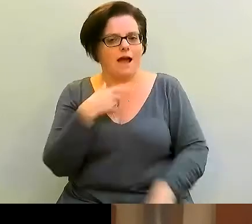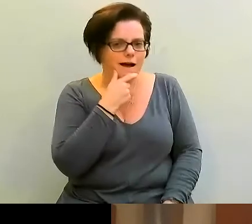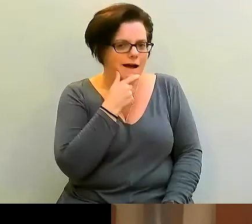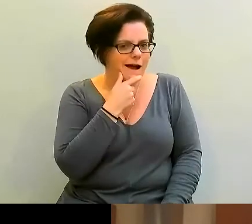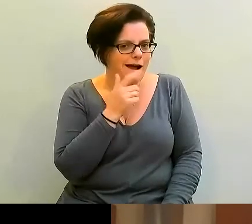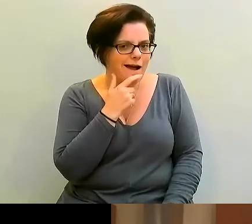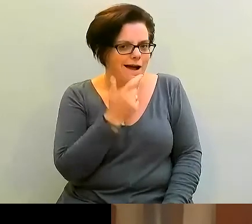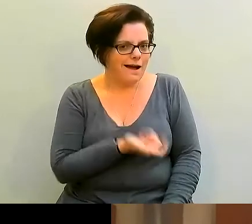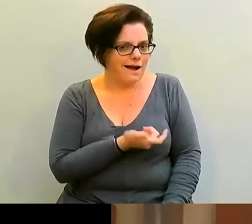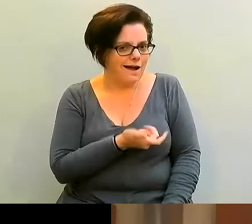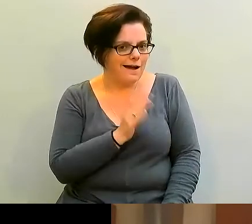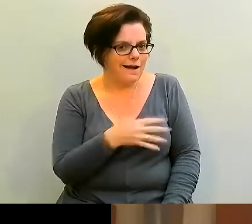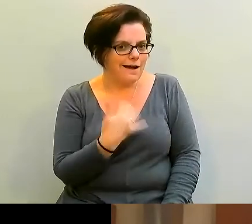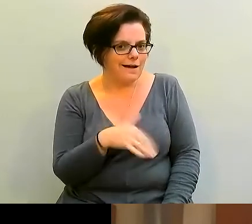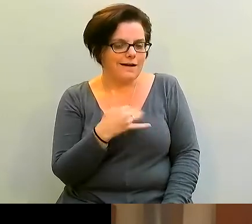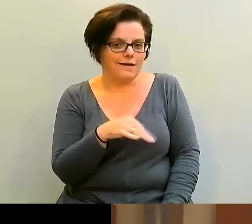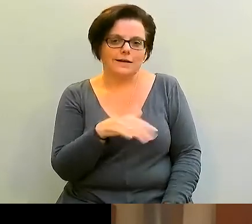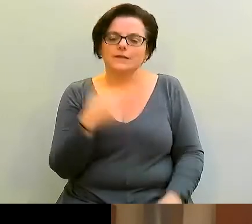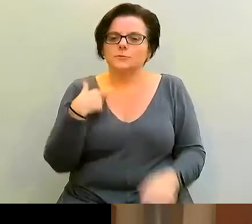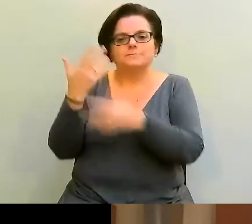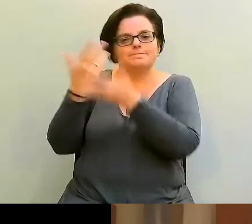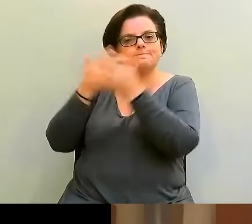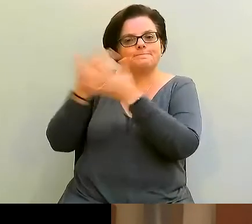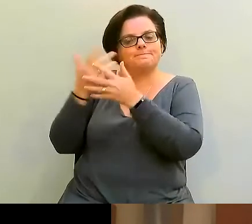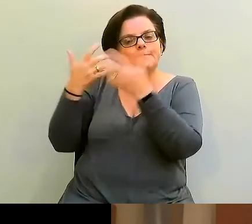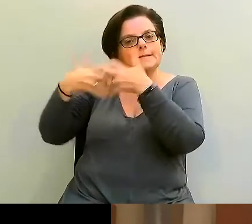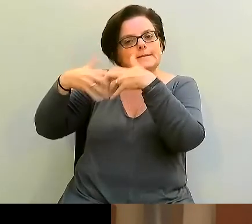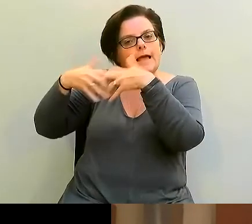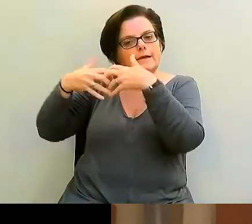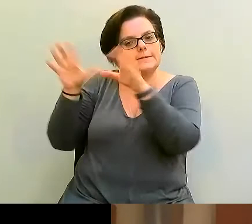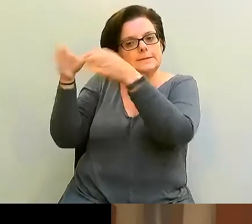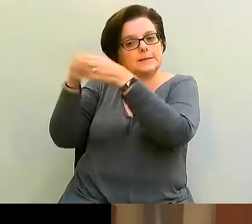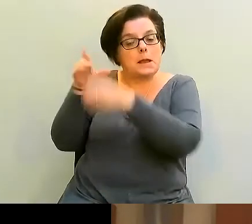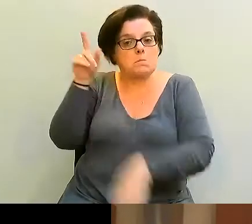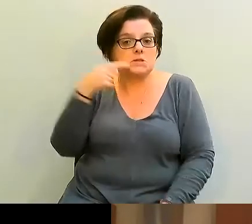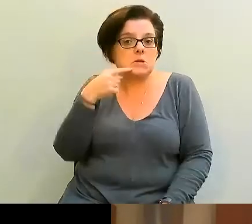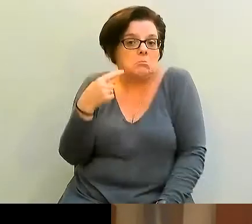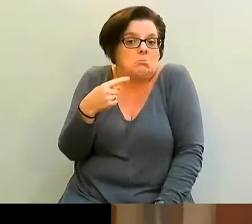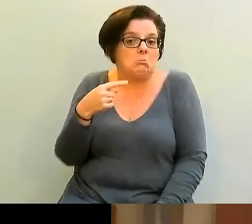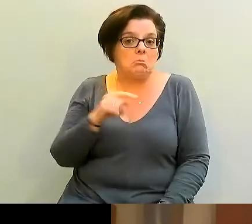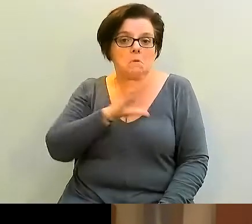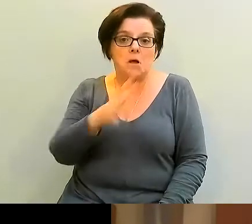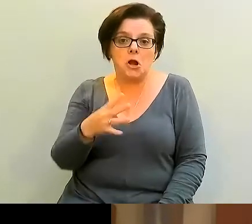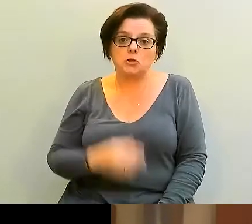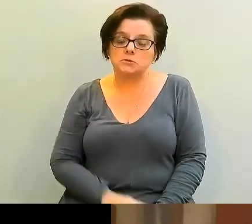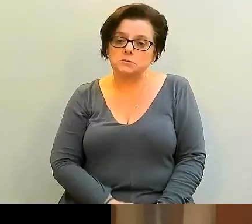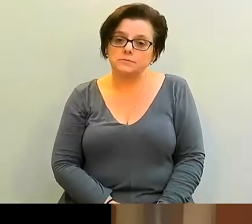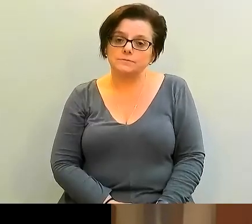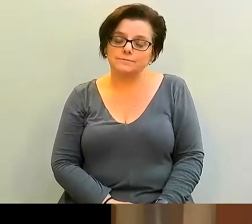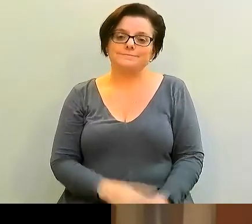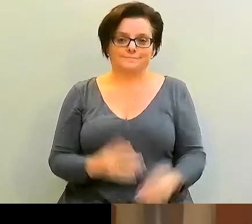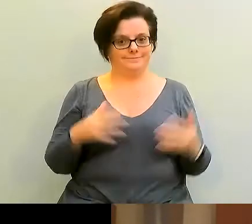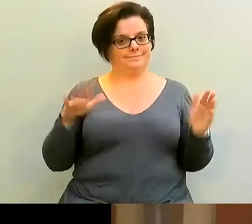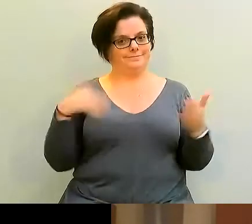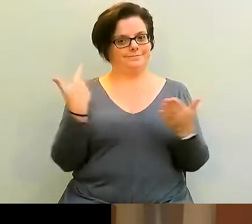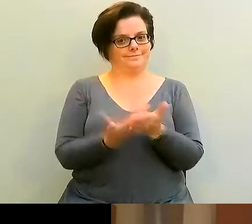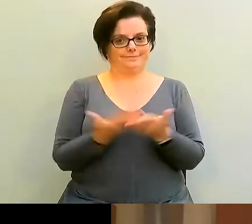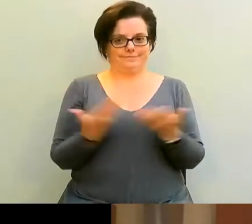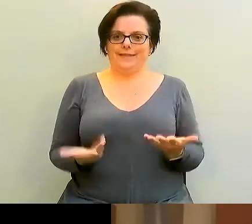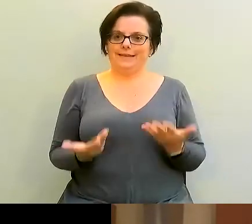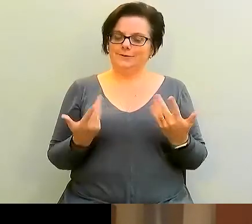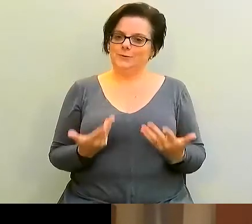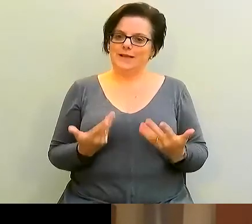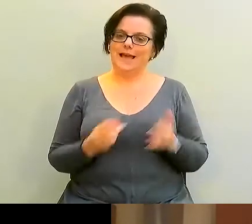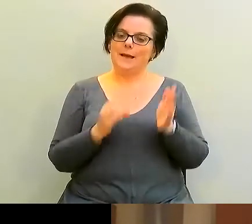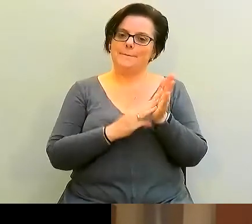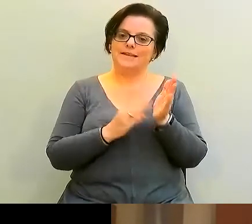that's brilliant. And I talked to our kind of technical team. And they said, well, yeah, why not? And here we are in Britain on a Monday